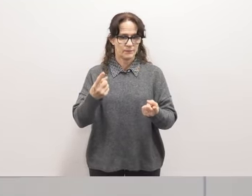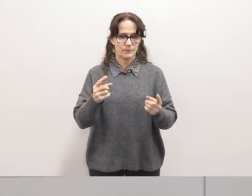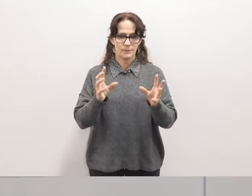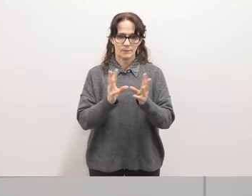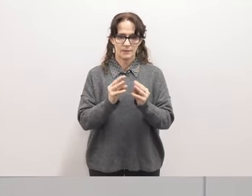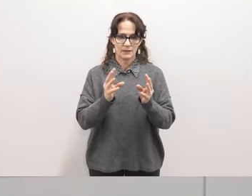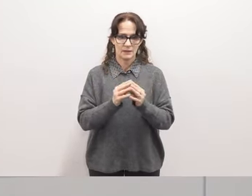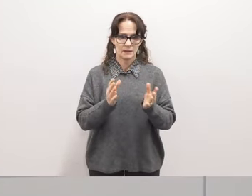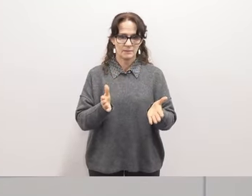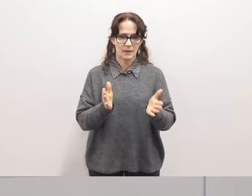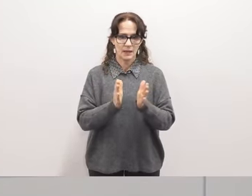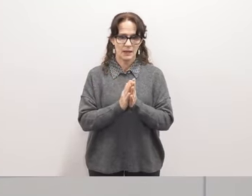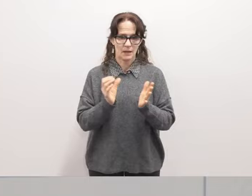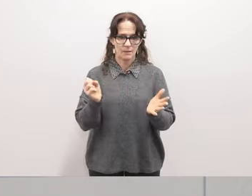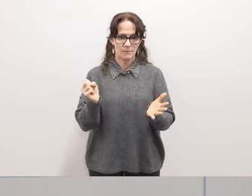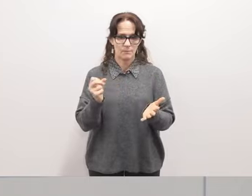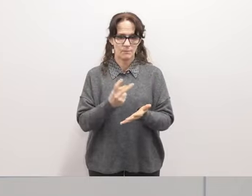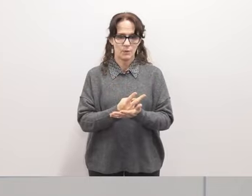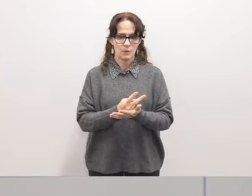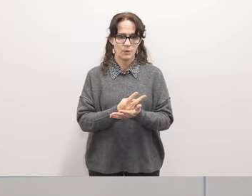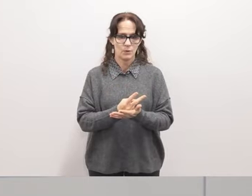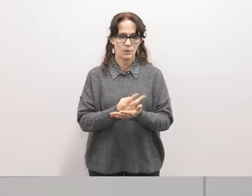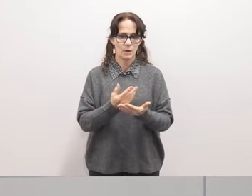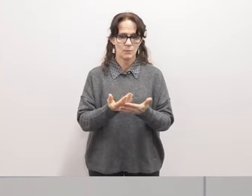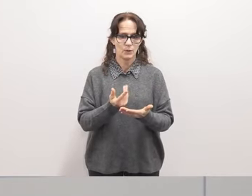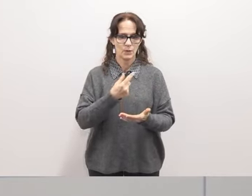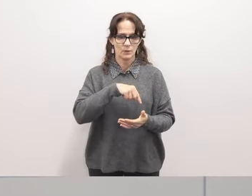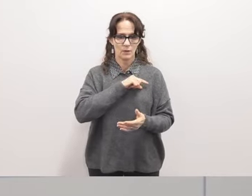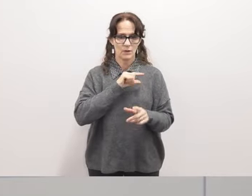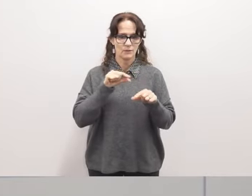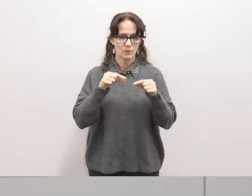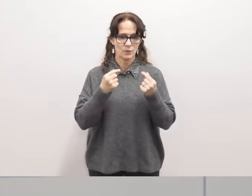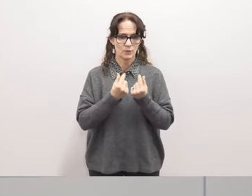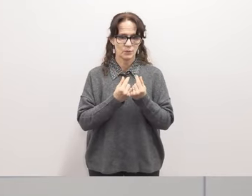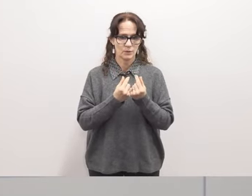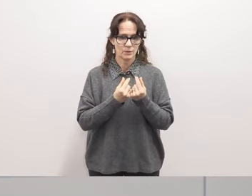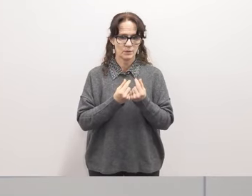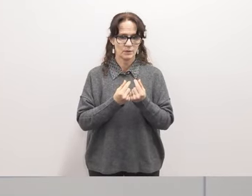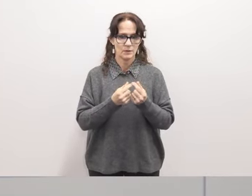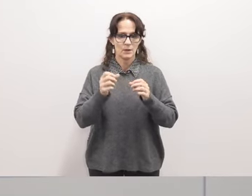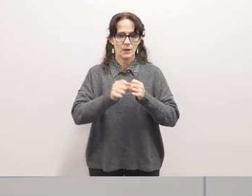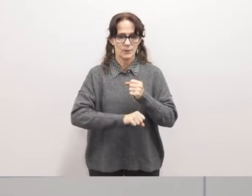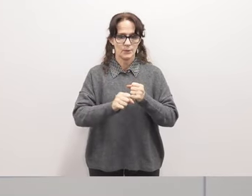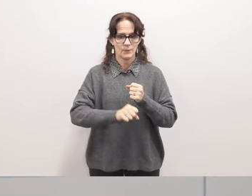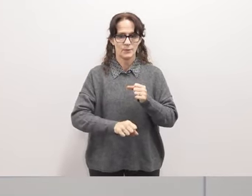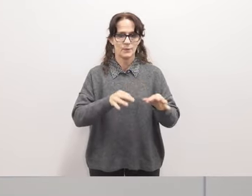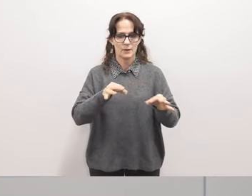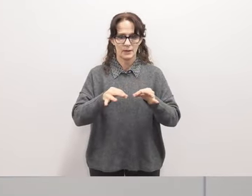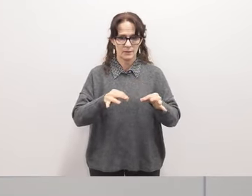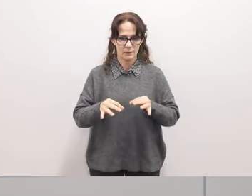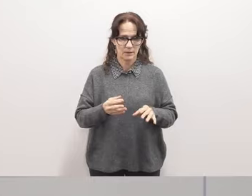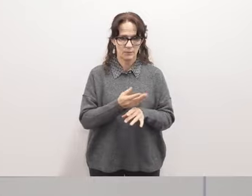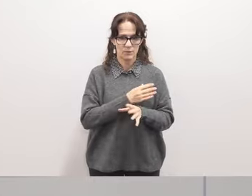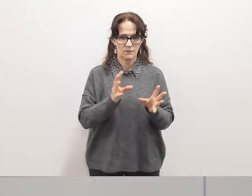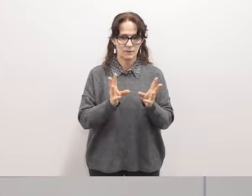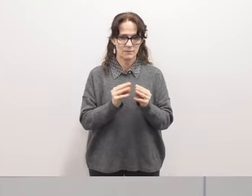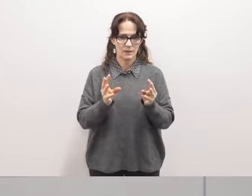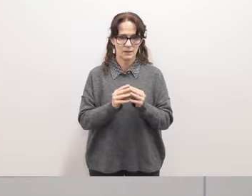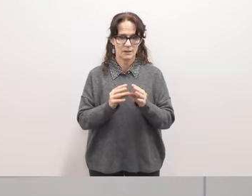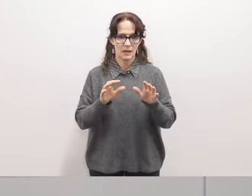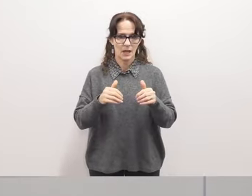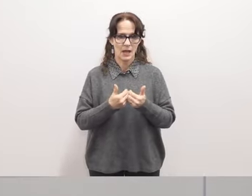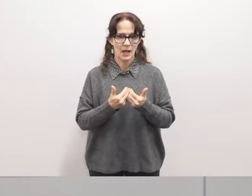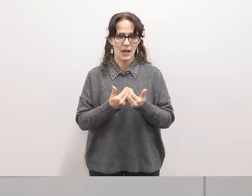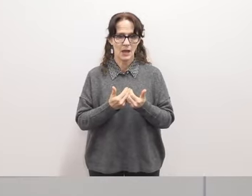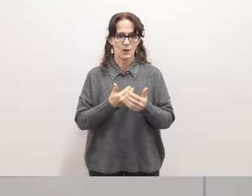been asked to approve these pre-qualified groups and we had a lengthy explanation at a previous meeting about how